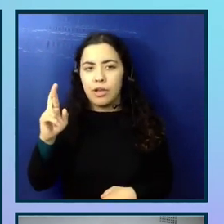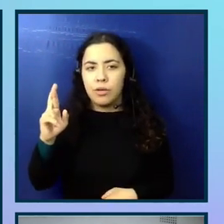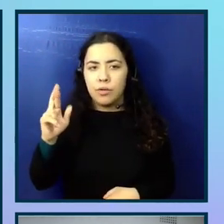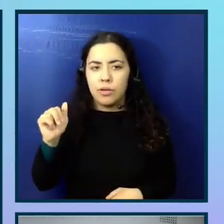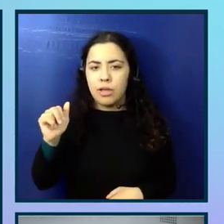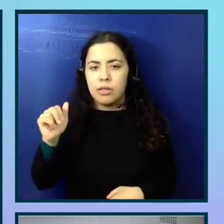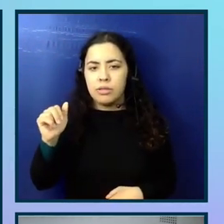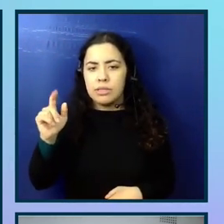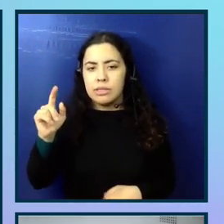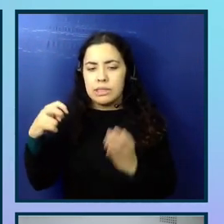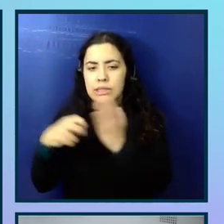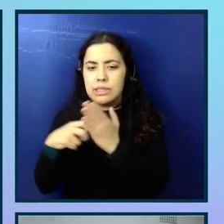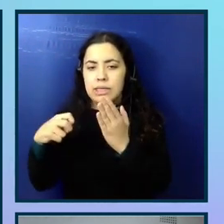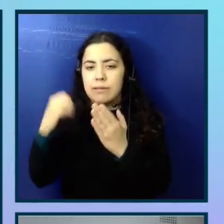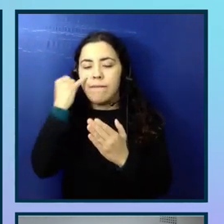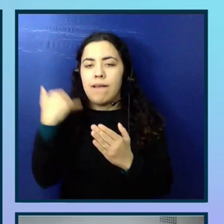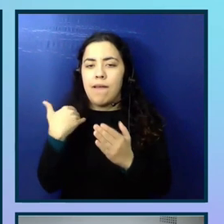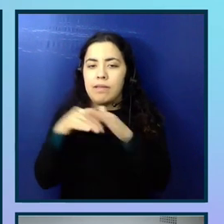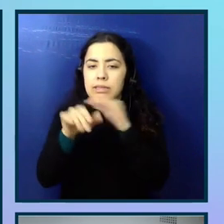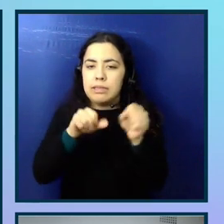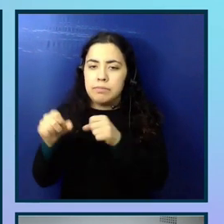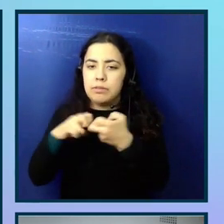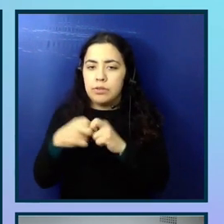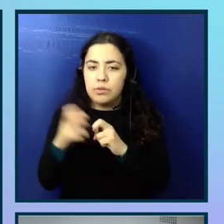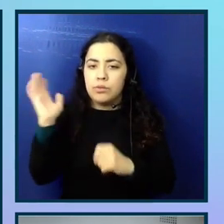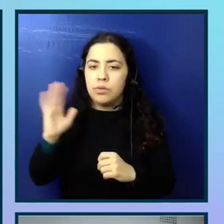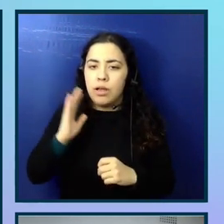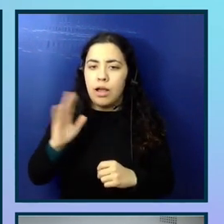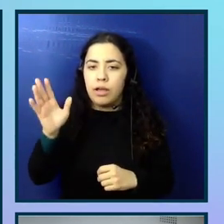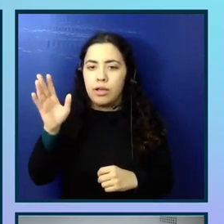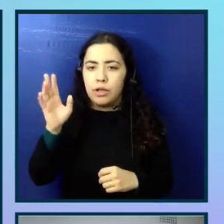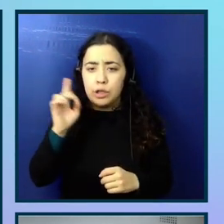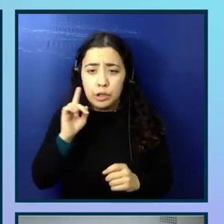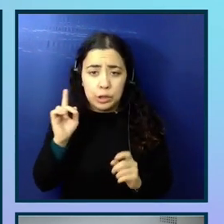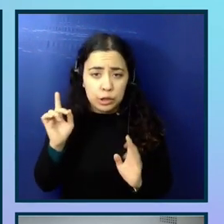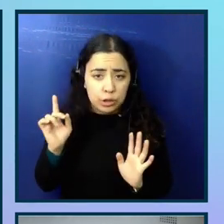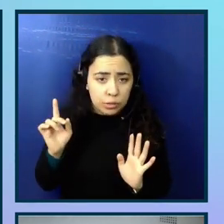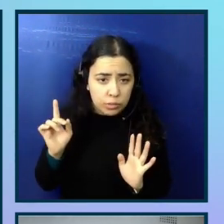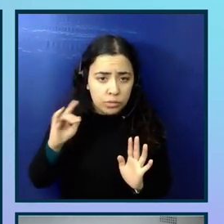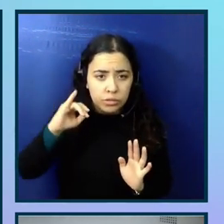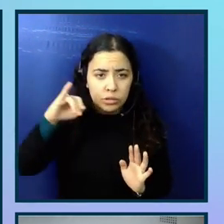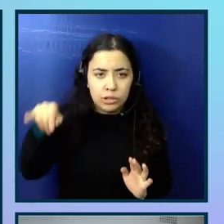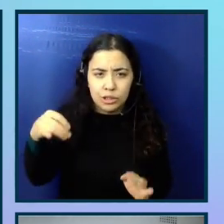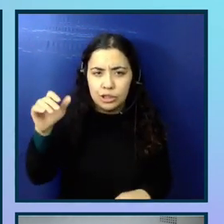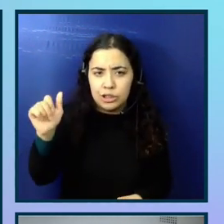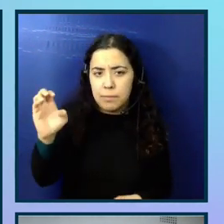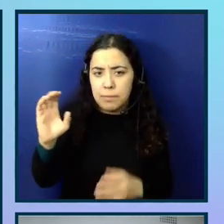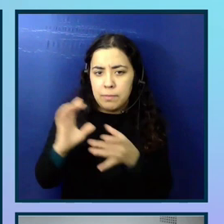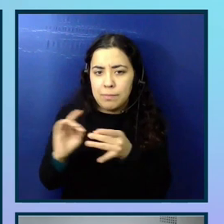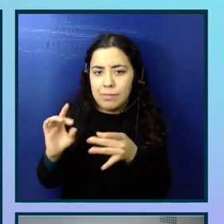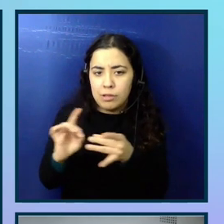each accessibility issue, I have mentioned, I have heard JIRA being mentioned in quite a few sessions in AXCON.